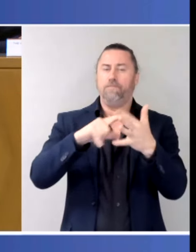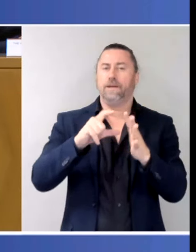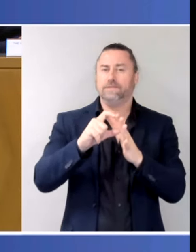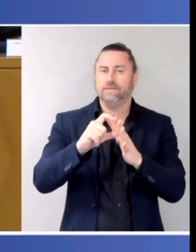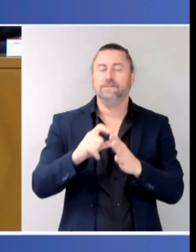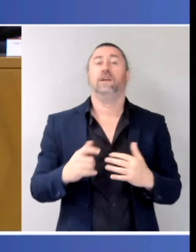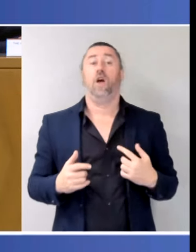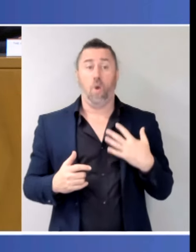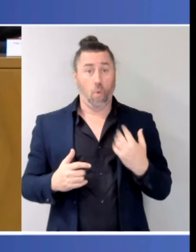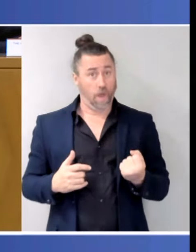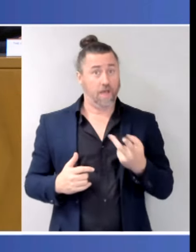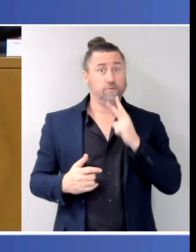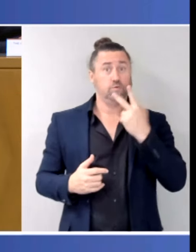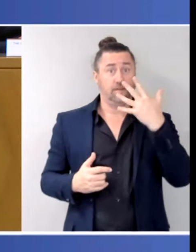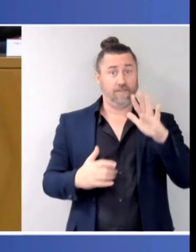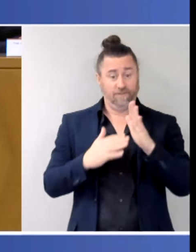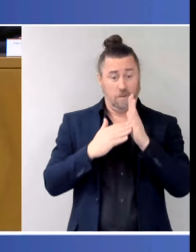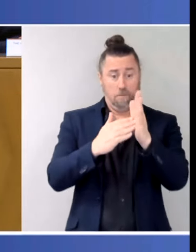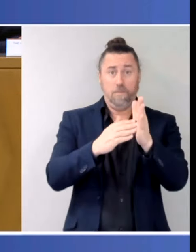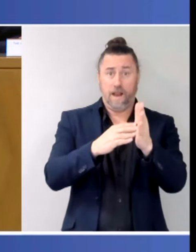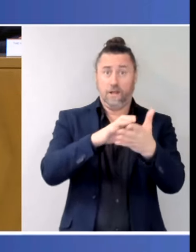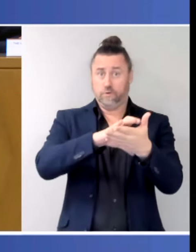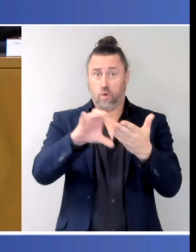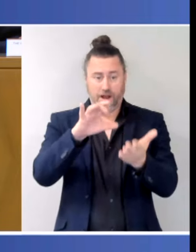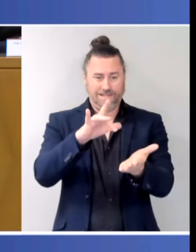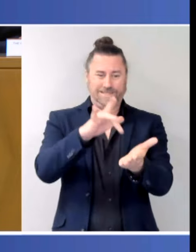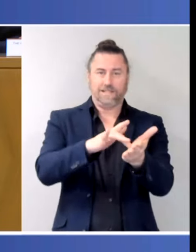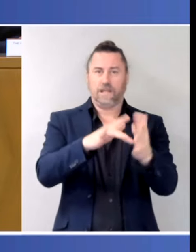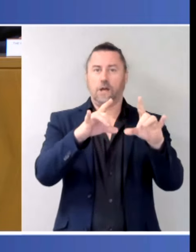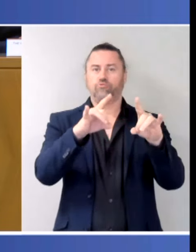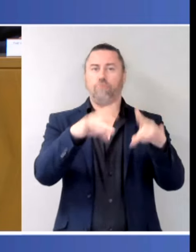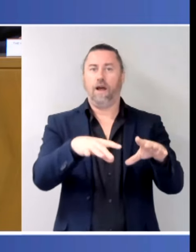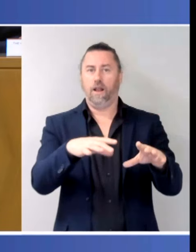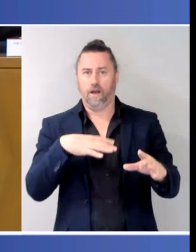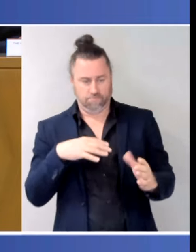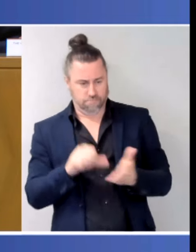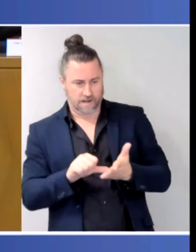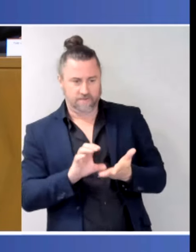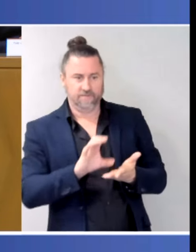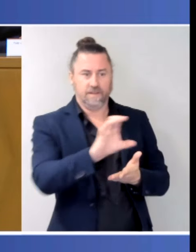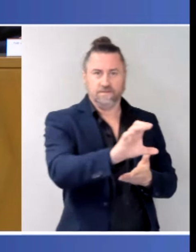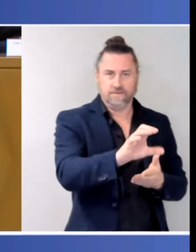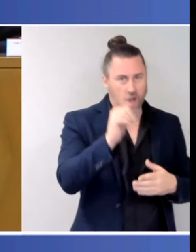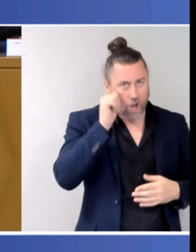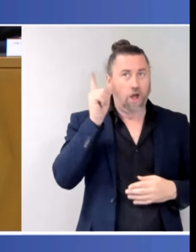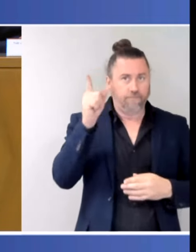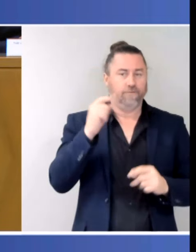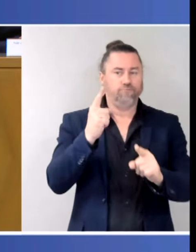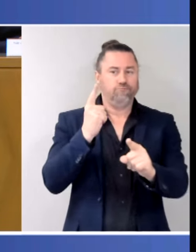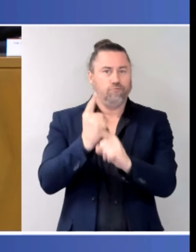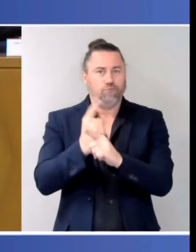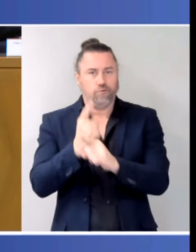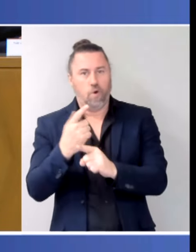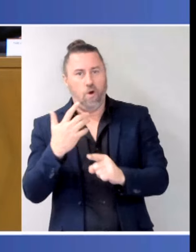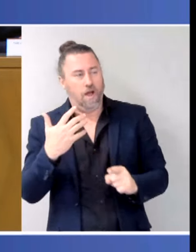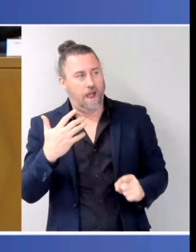Central Australia package. That has a range of funding as a part of that for